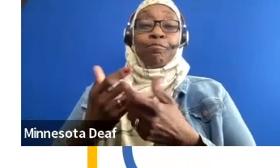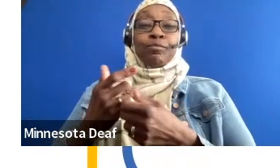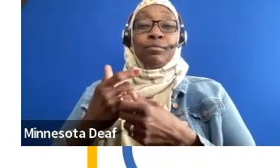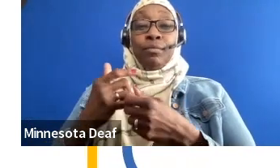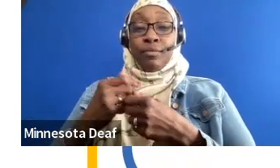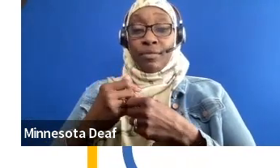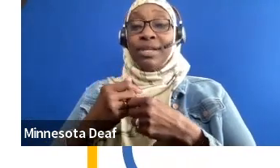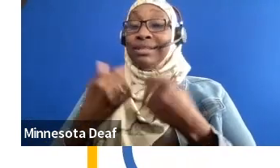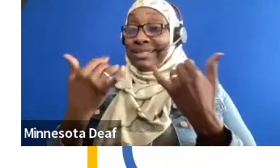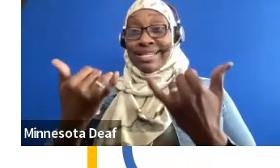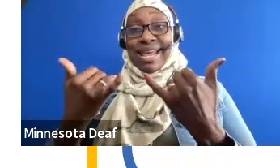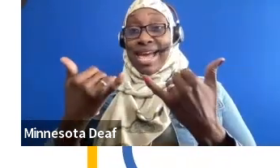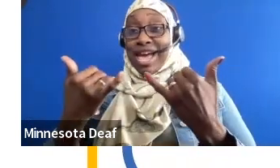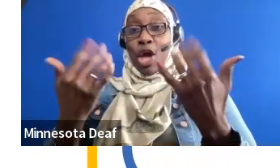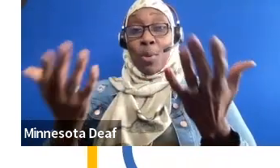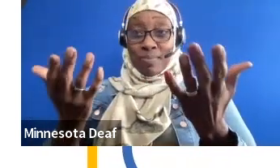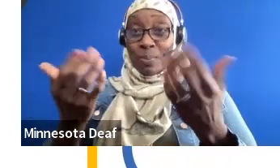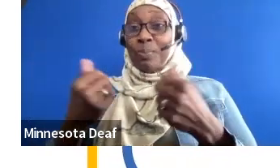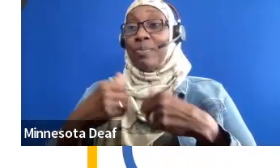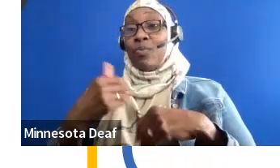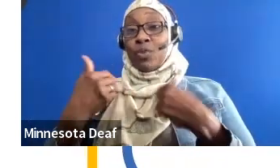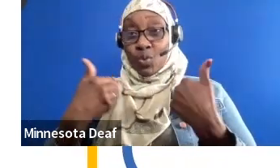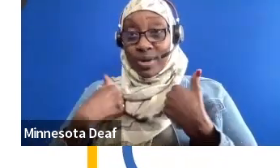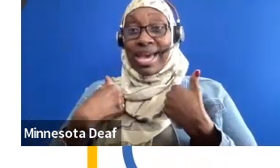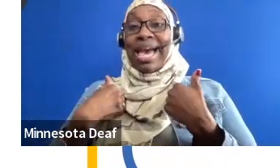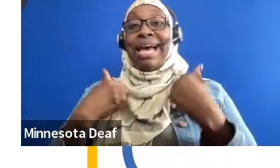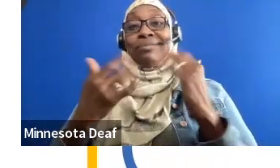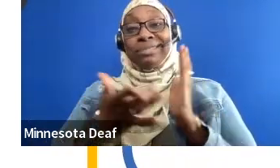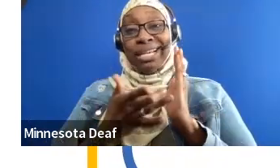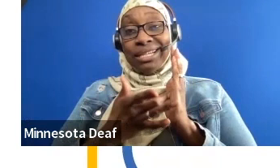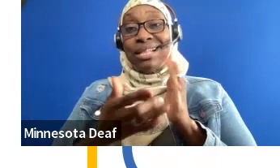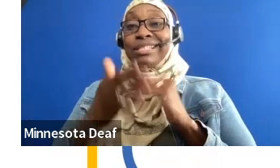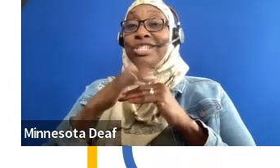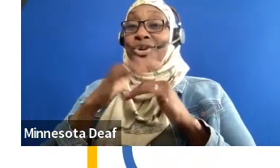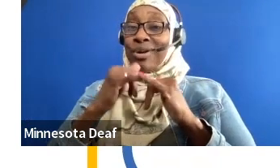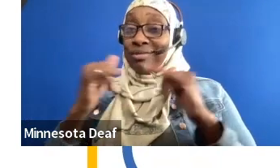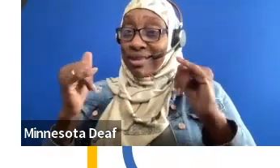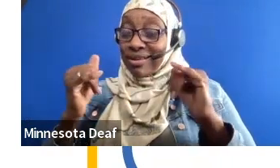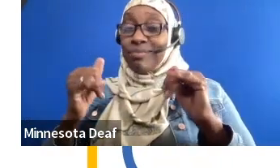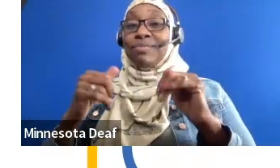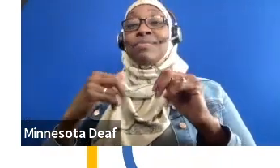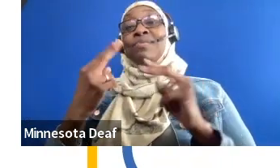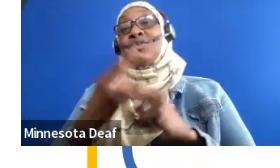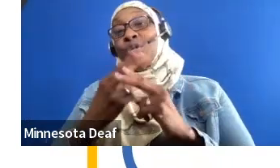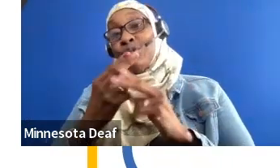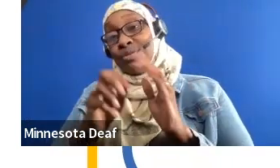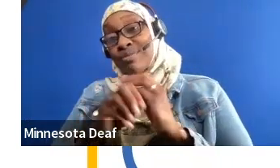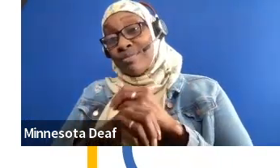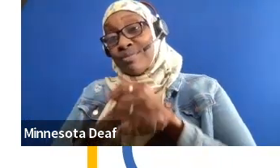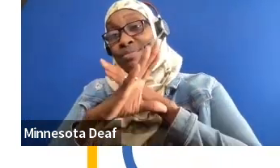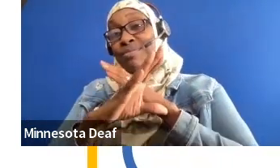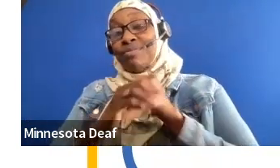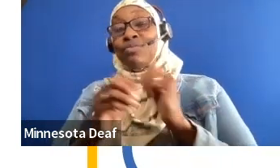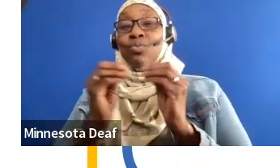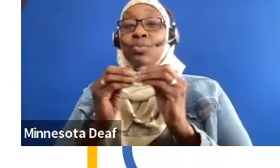interviewing, we do, you know, if you feel more comfortable without a webcam on, or if they're more comfortable talking on the phone. If they're more comfortable